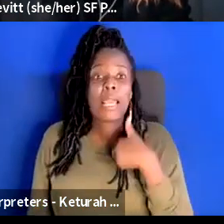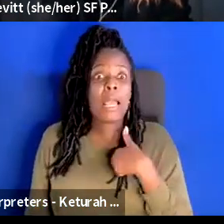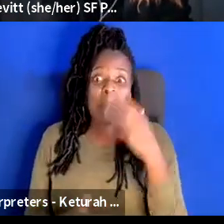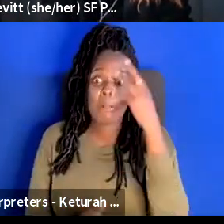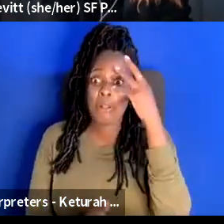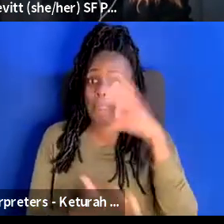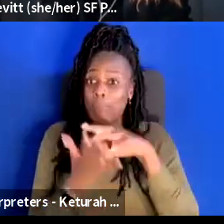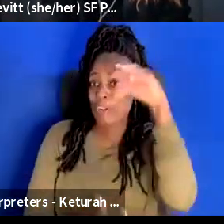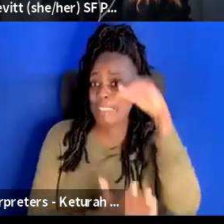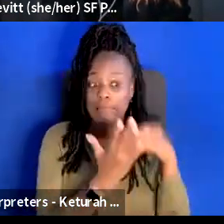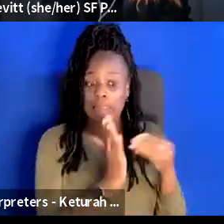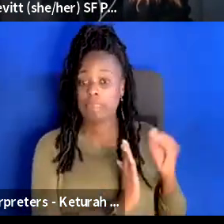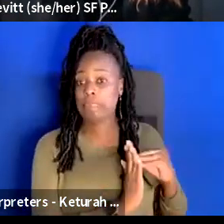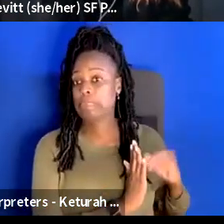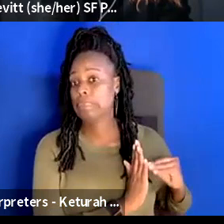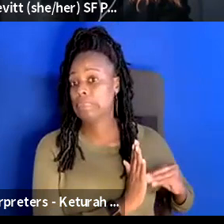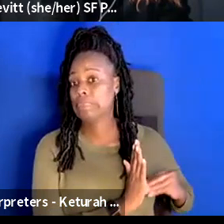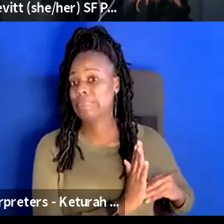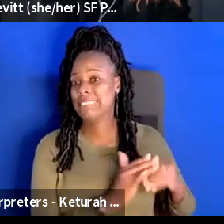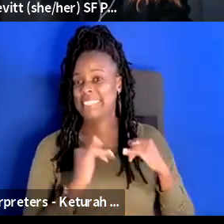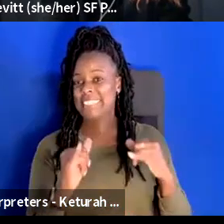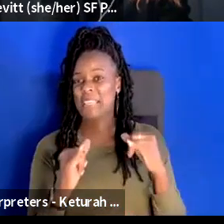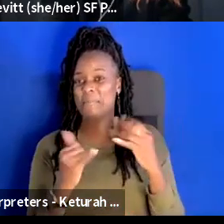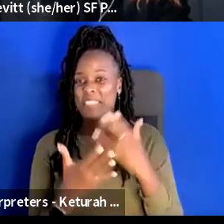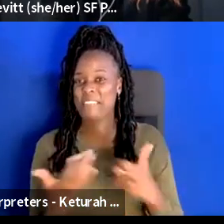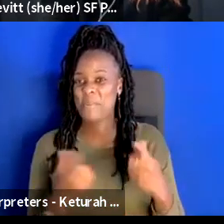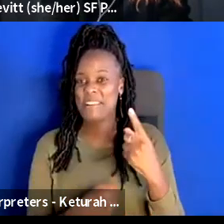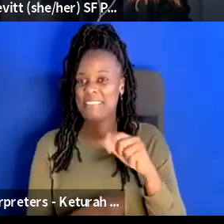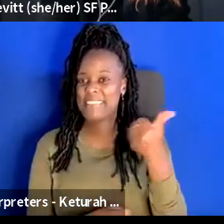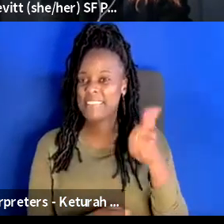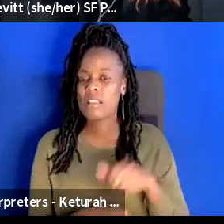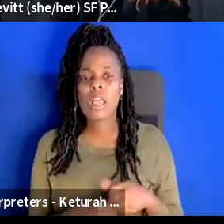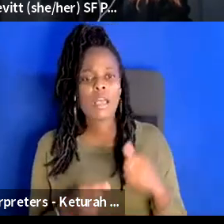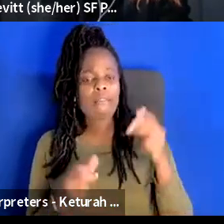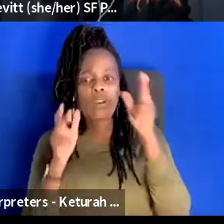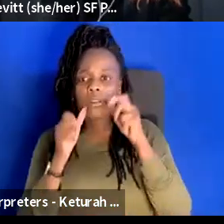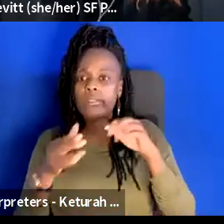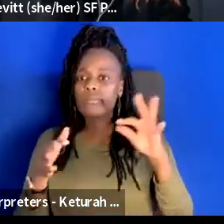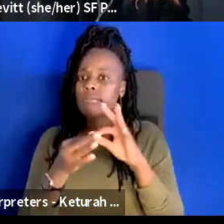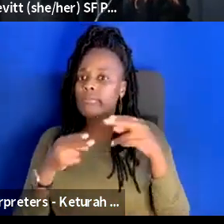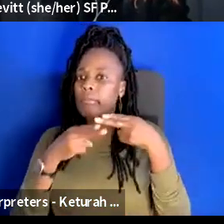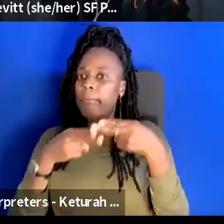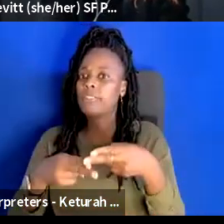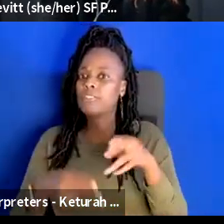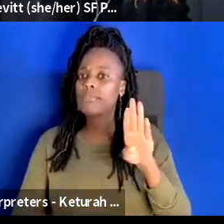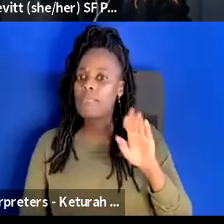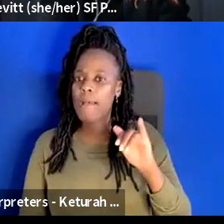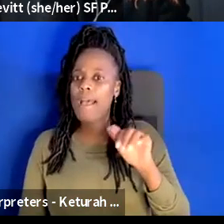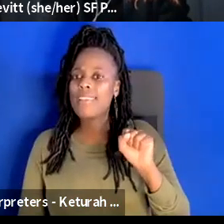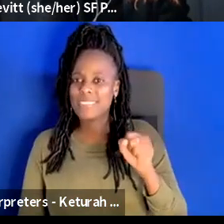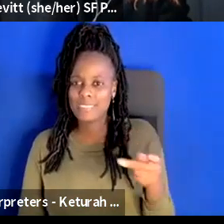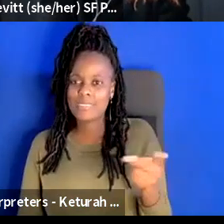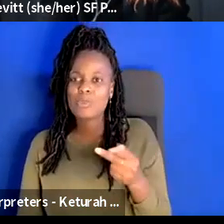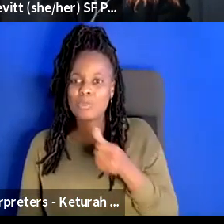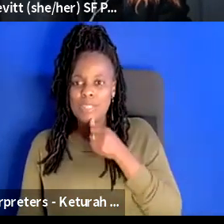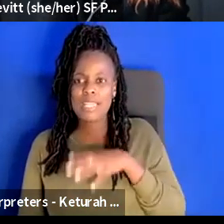else at home um so i've heard biases a couple times uh between the two of you ladies and i